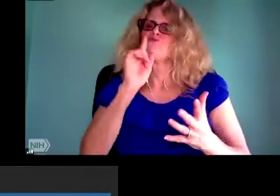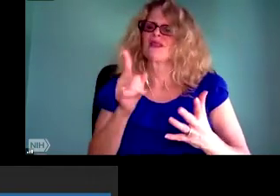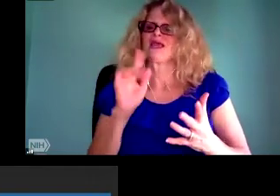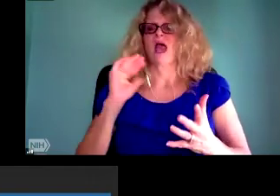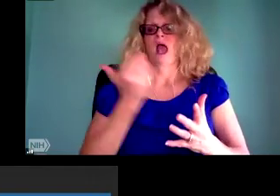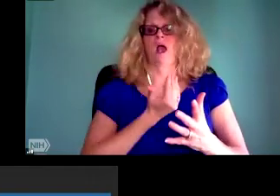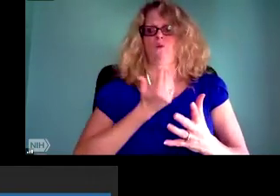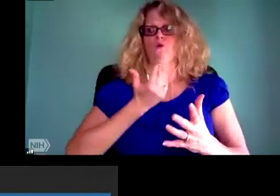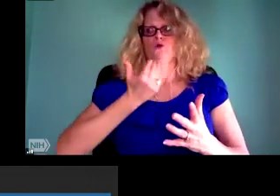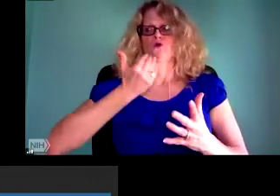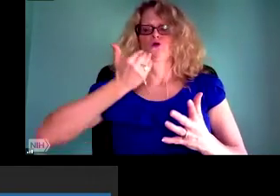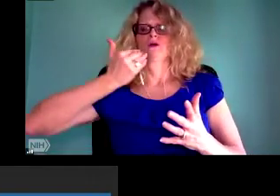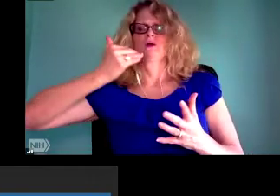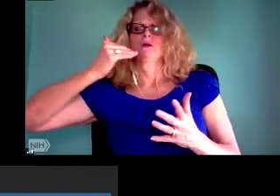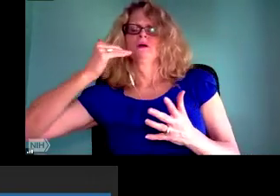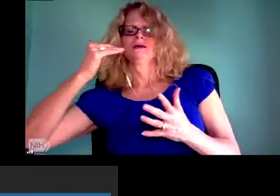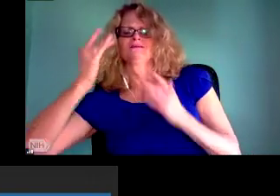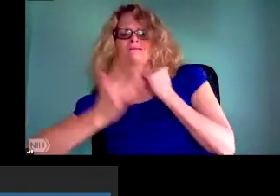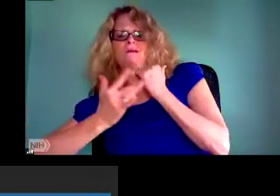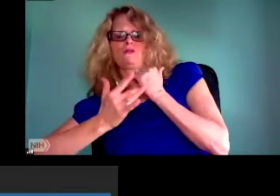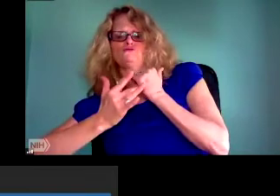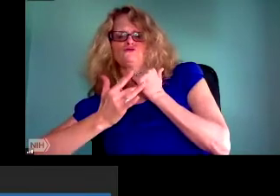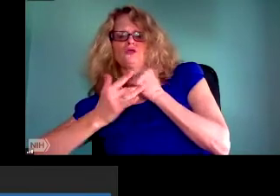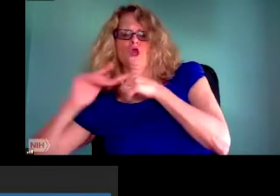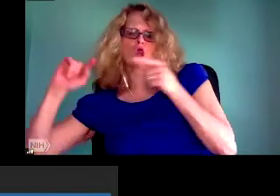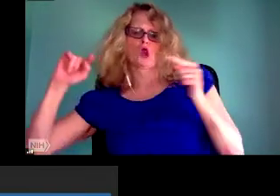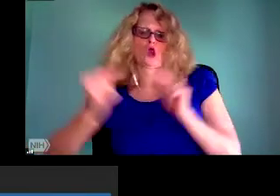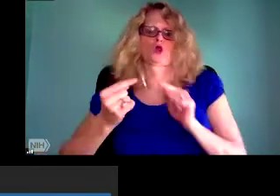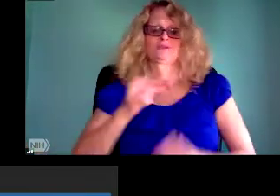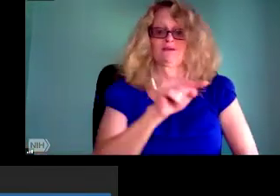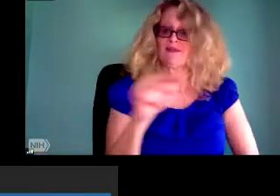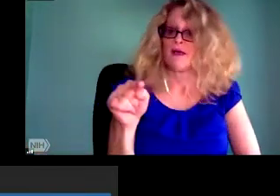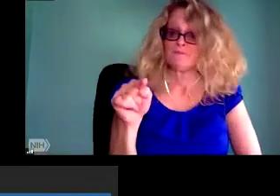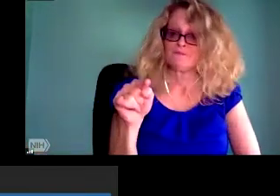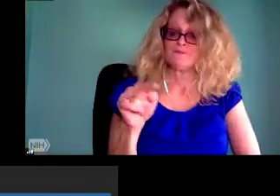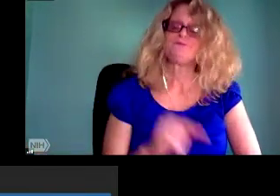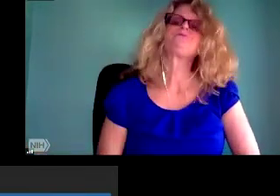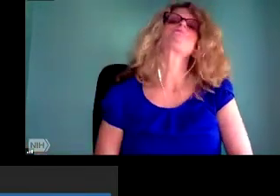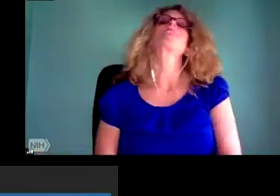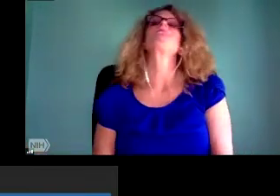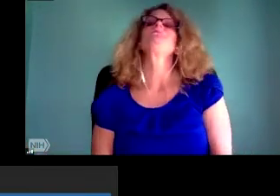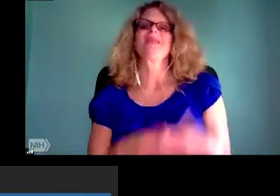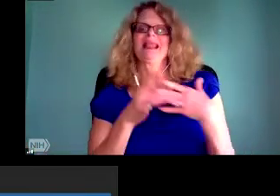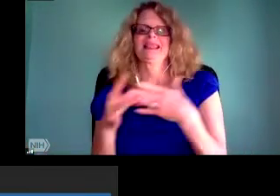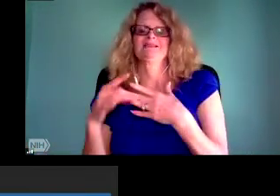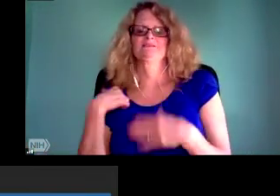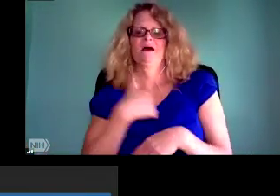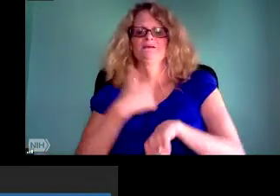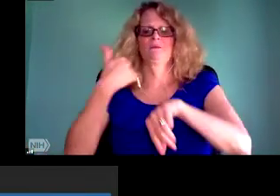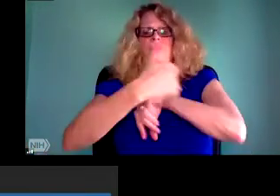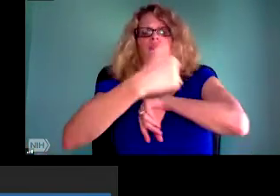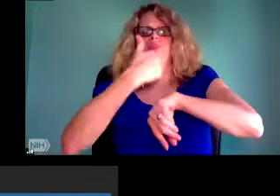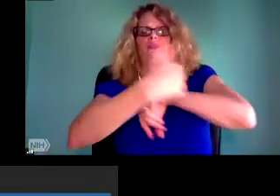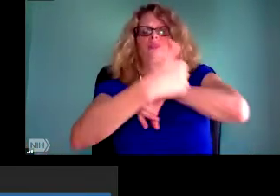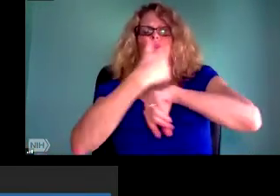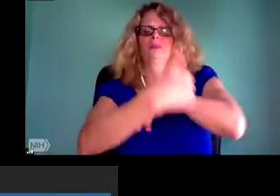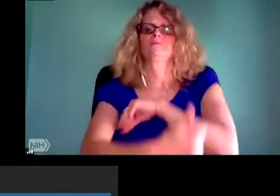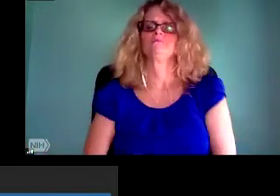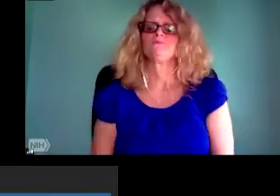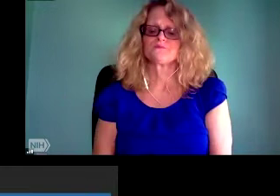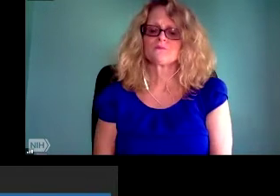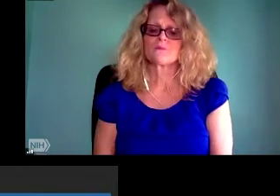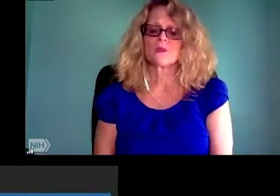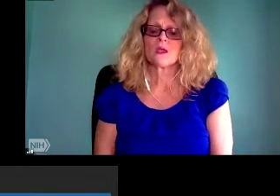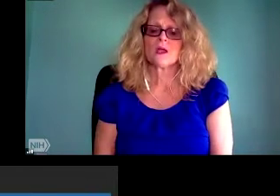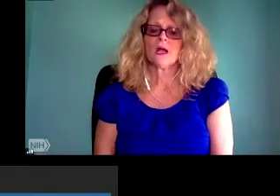that is an incredibly important site for also putting the brakes on and saying we don't have enough information about some